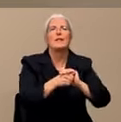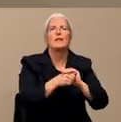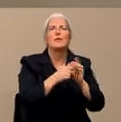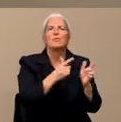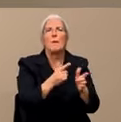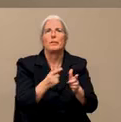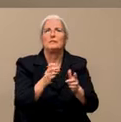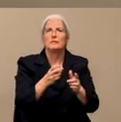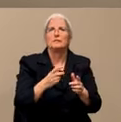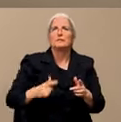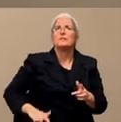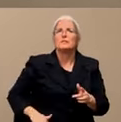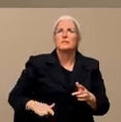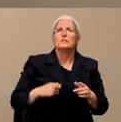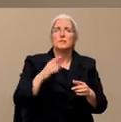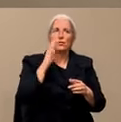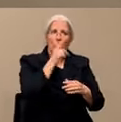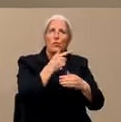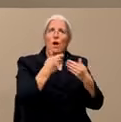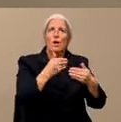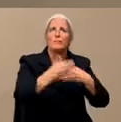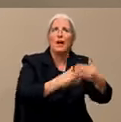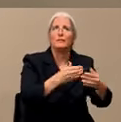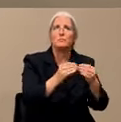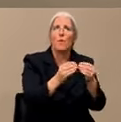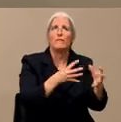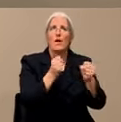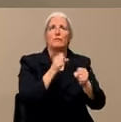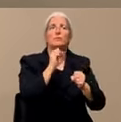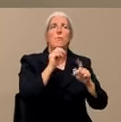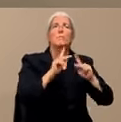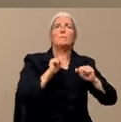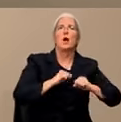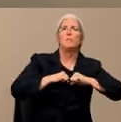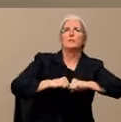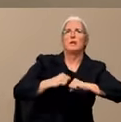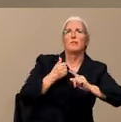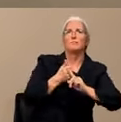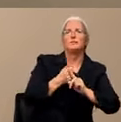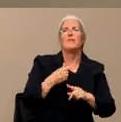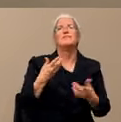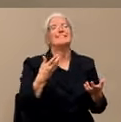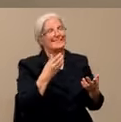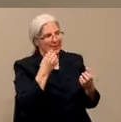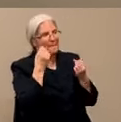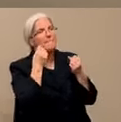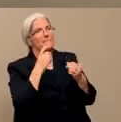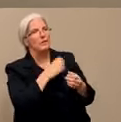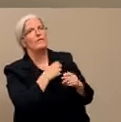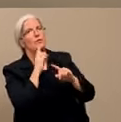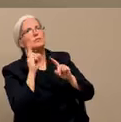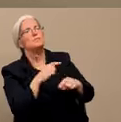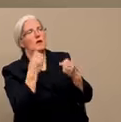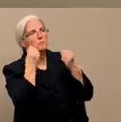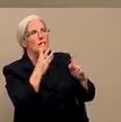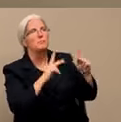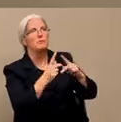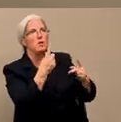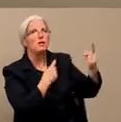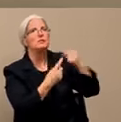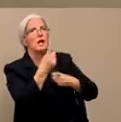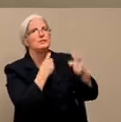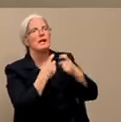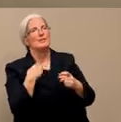Yeah, so on this, this has been a point of discussion all week. Of course, I've had a ton of questions about this, and actually by tomorrow,